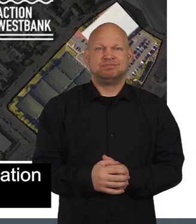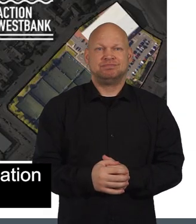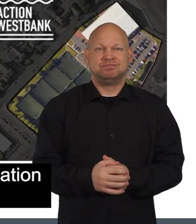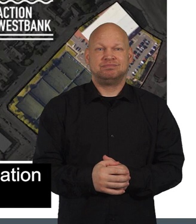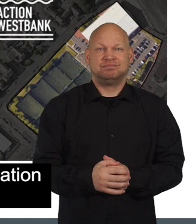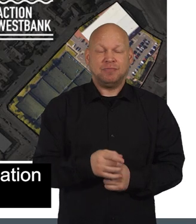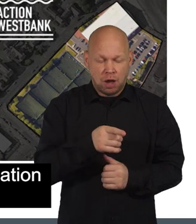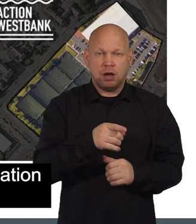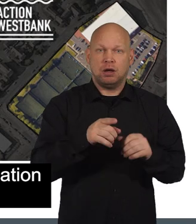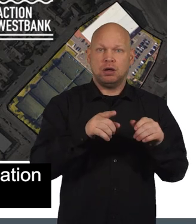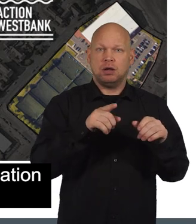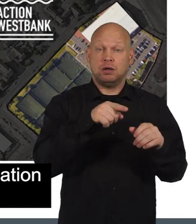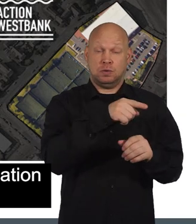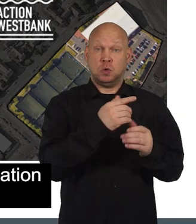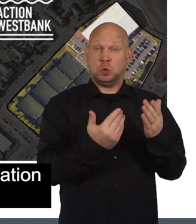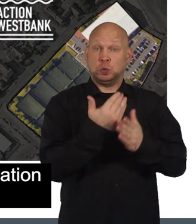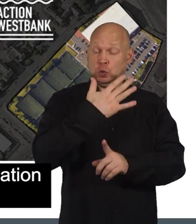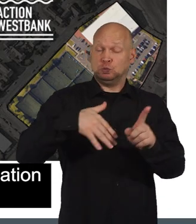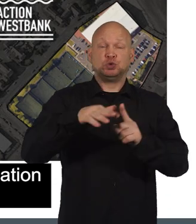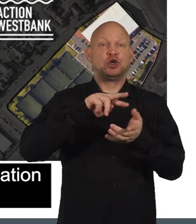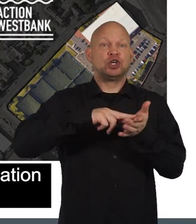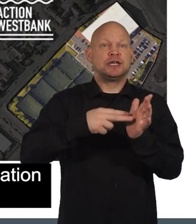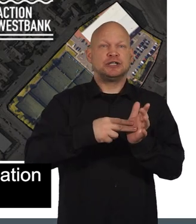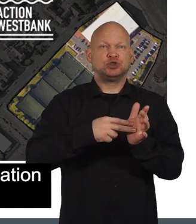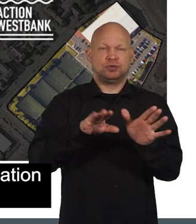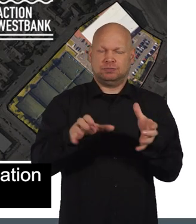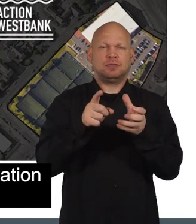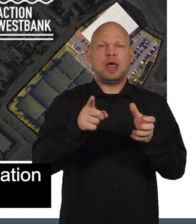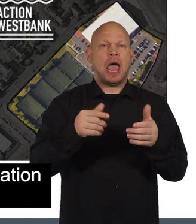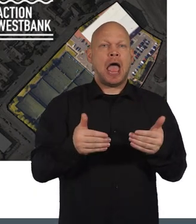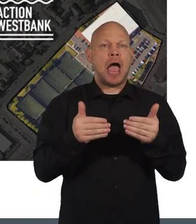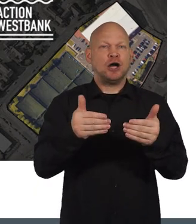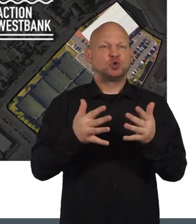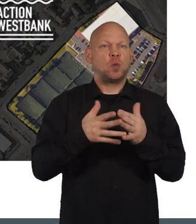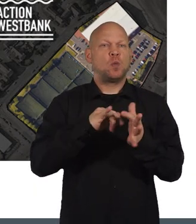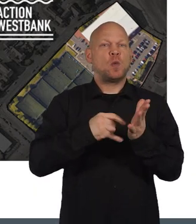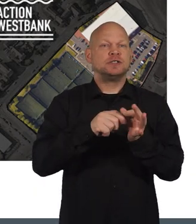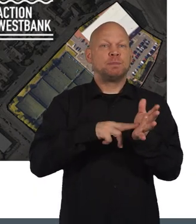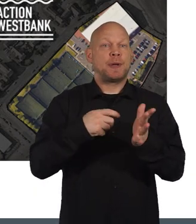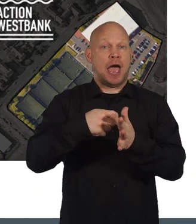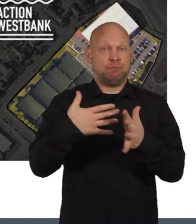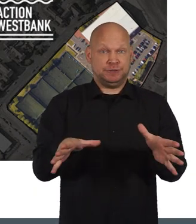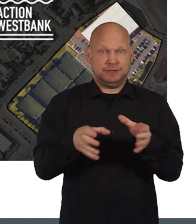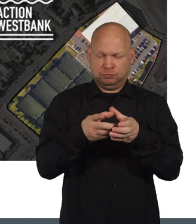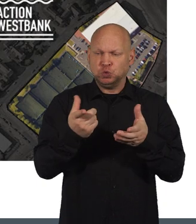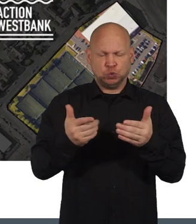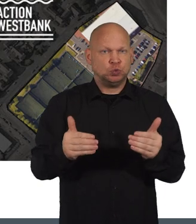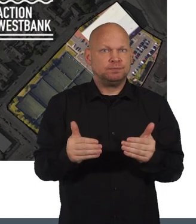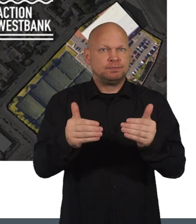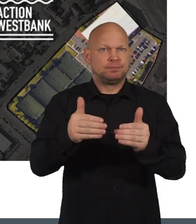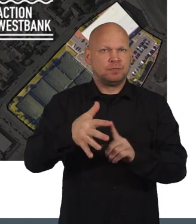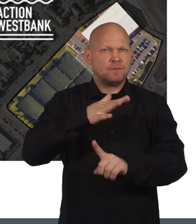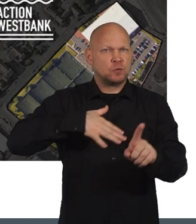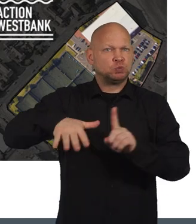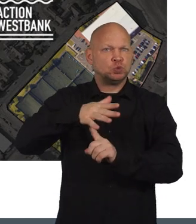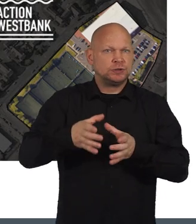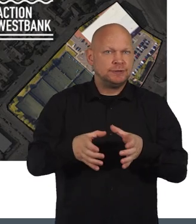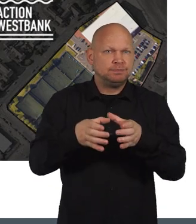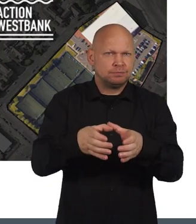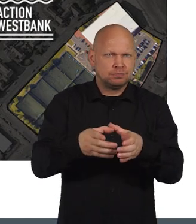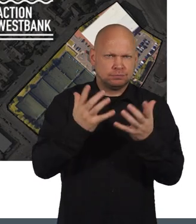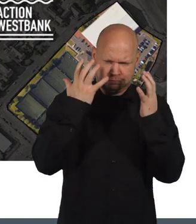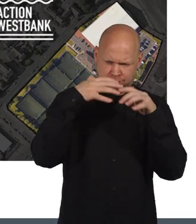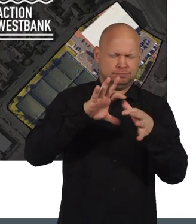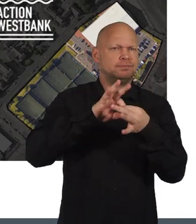Around the same time a new community organisation called Action West Bank was formed to take forward community